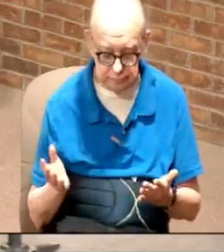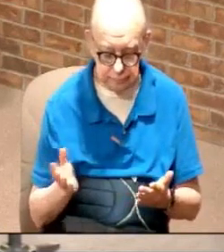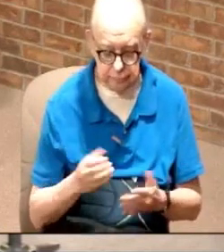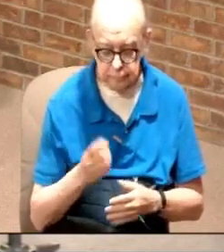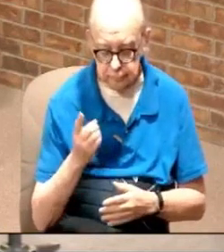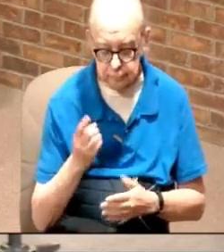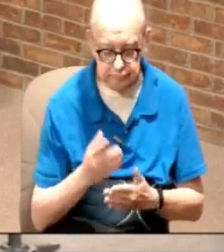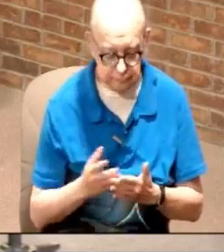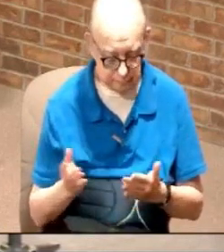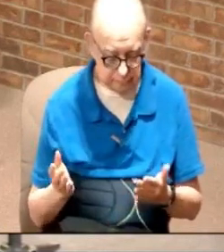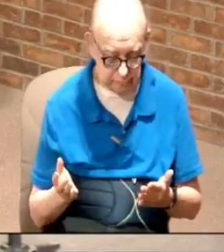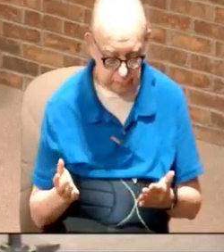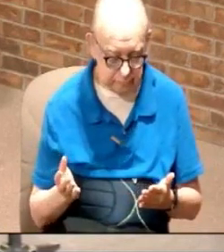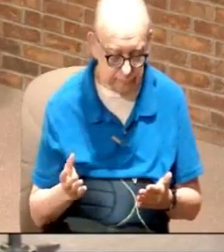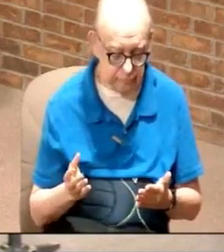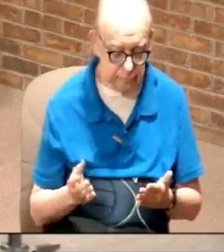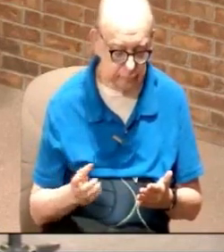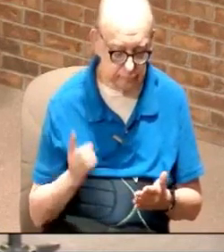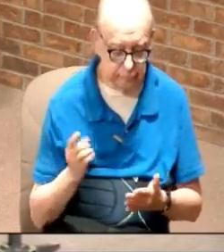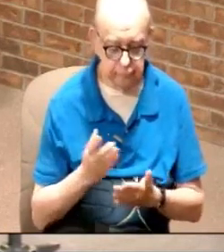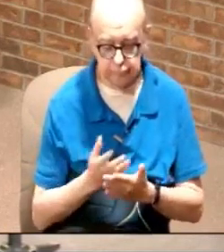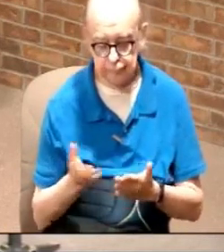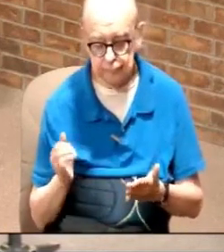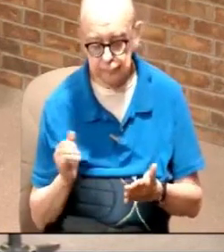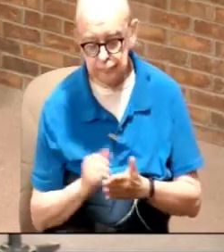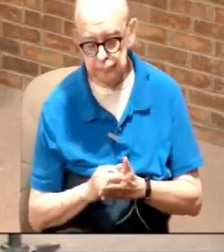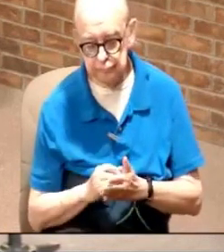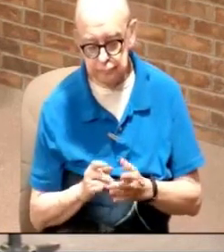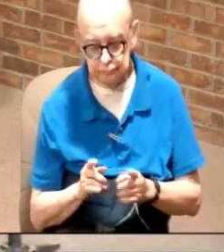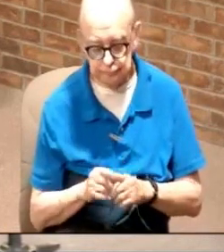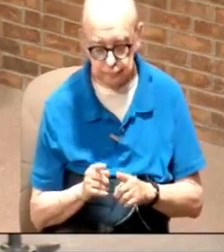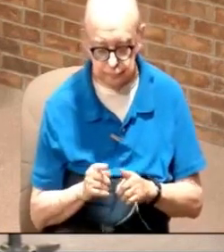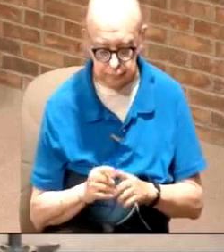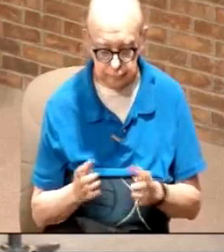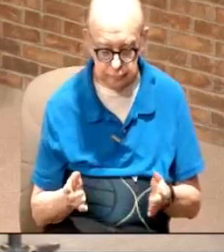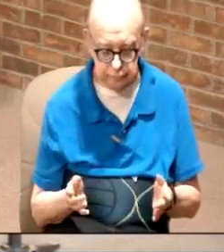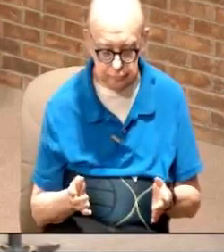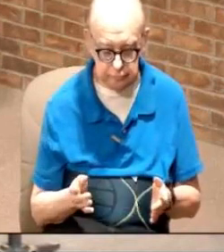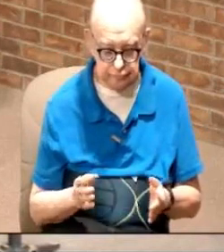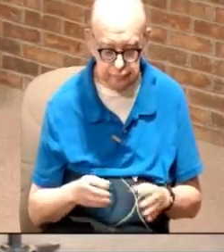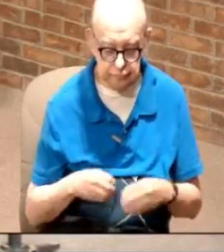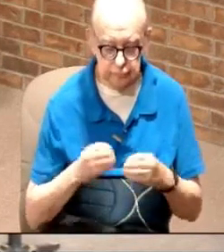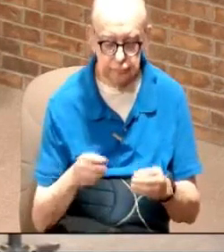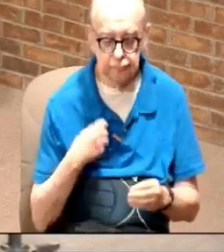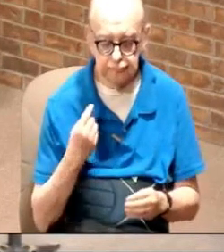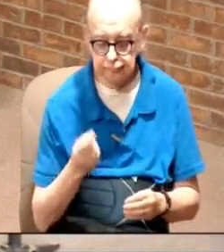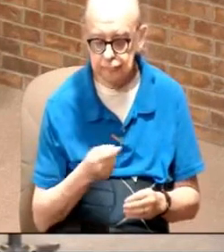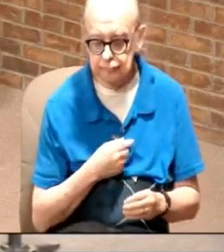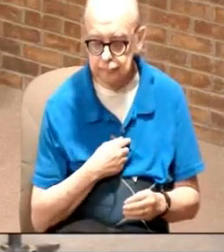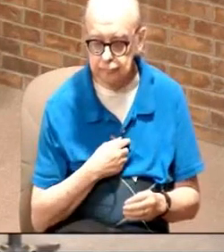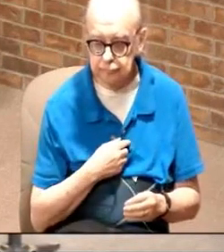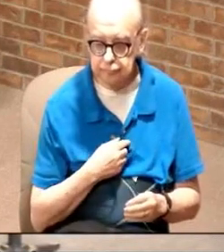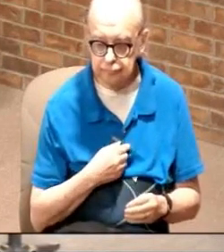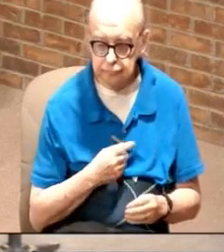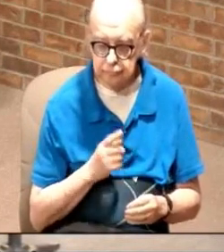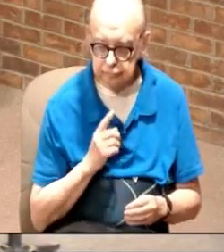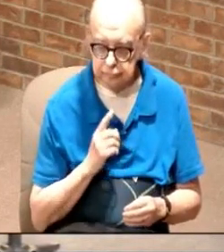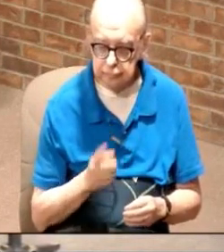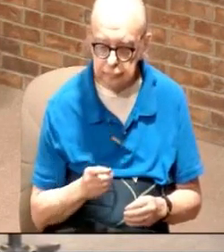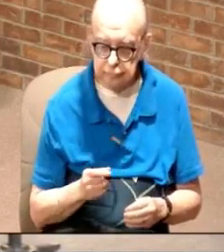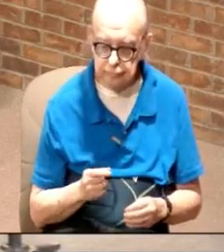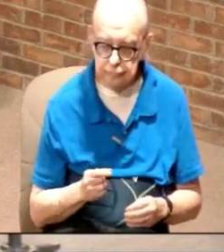understand some things. And one of the things that also is, it gives us, really,